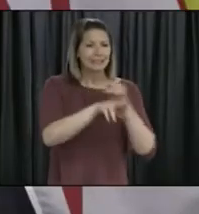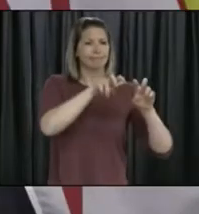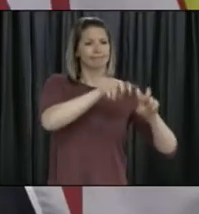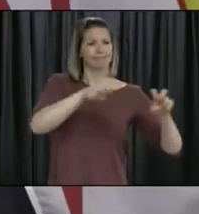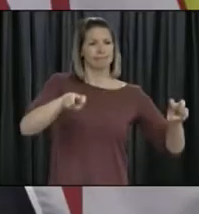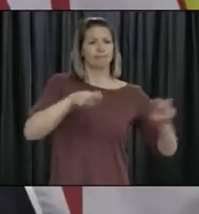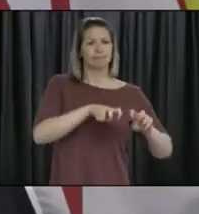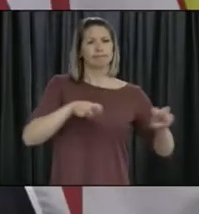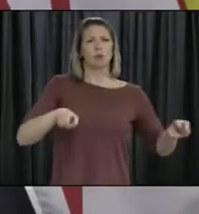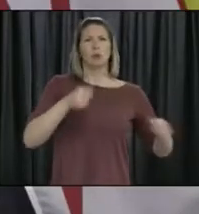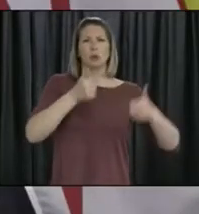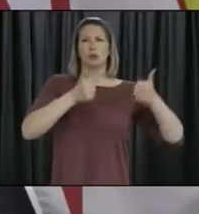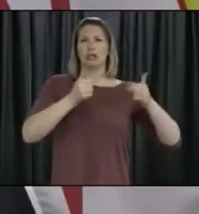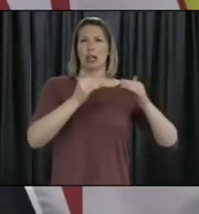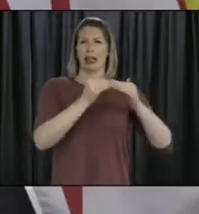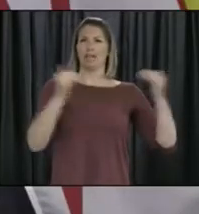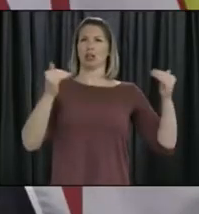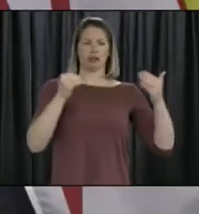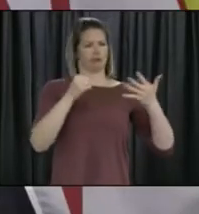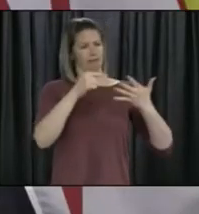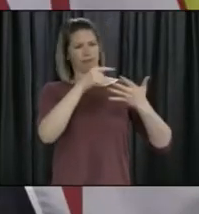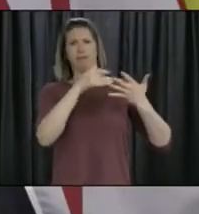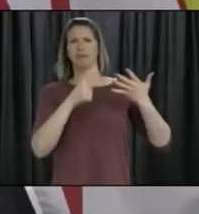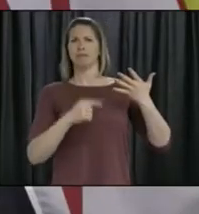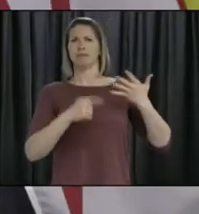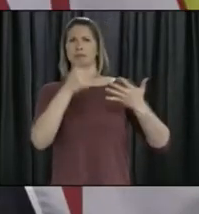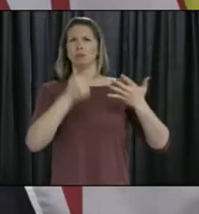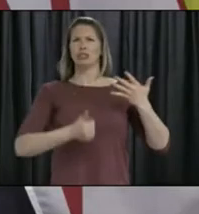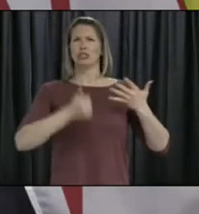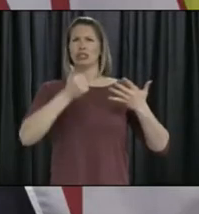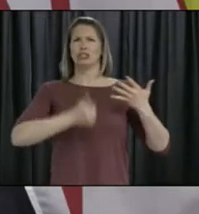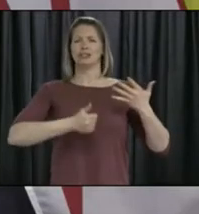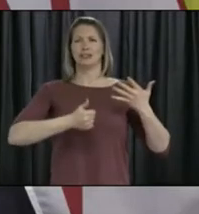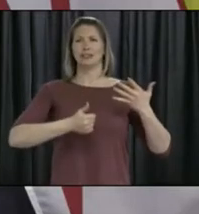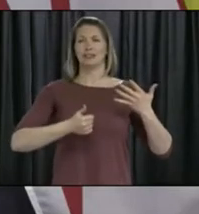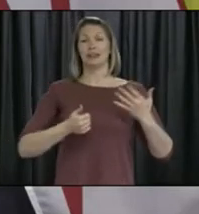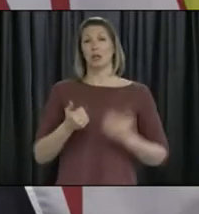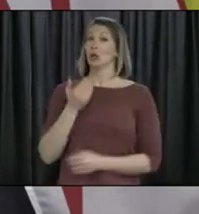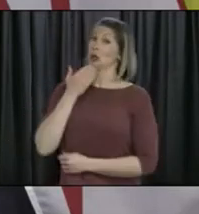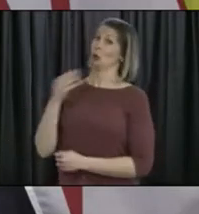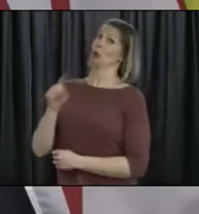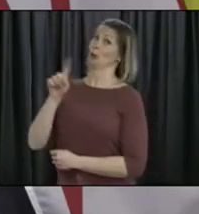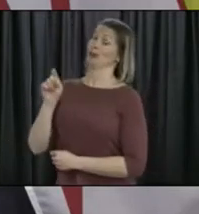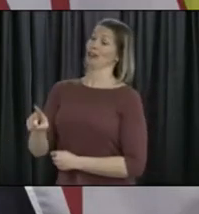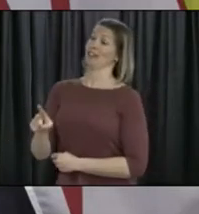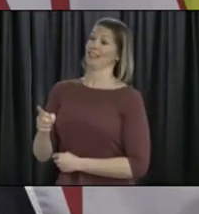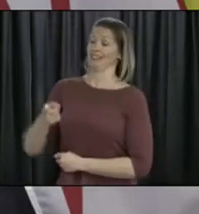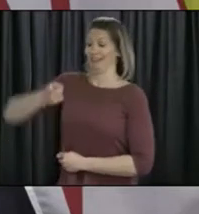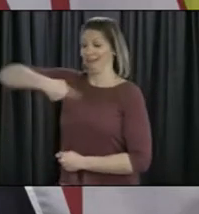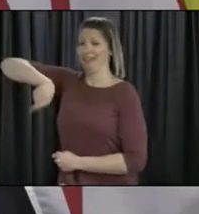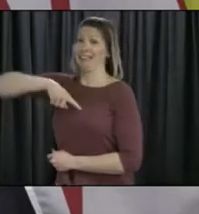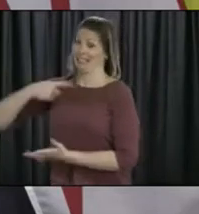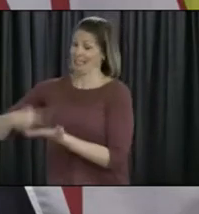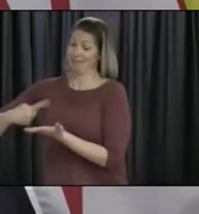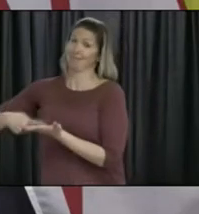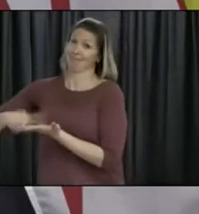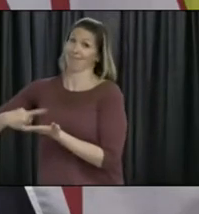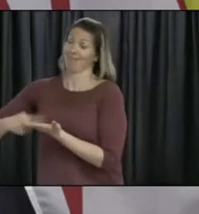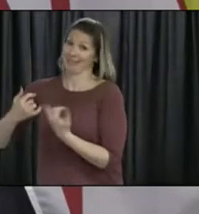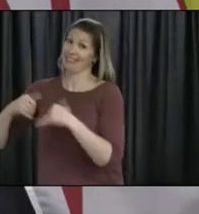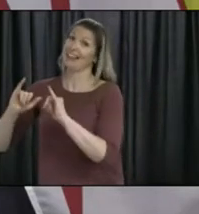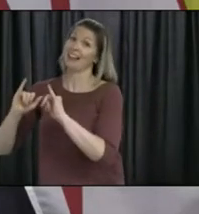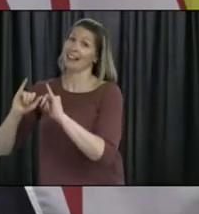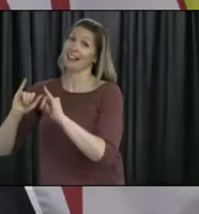So that's a good question and one that we're all still debating. You know, post-secondary institutions